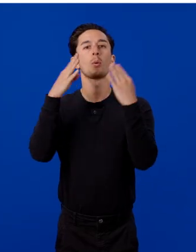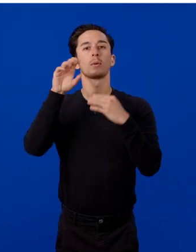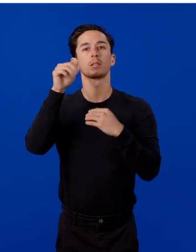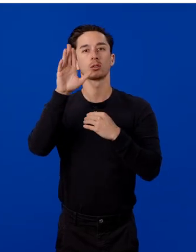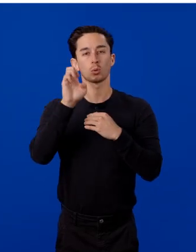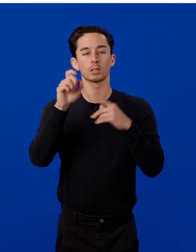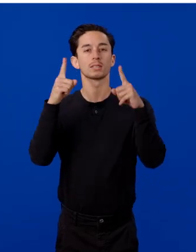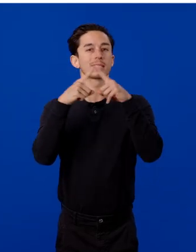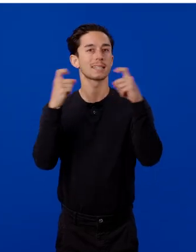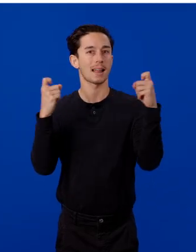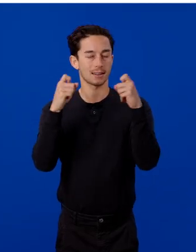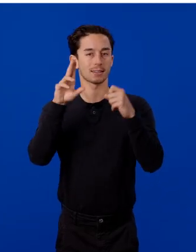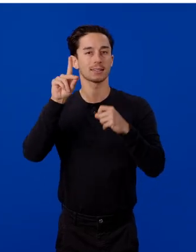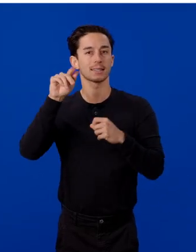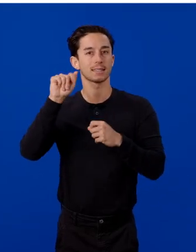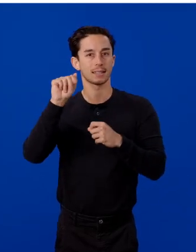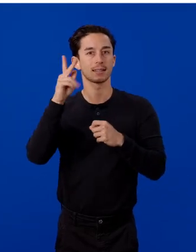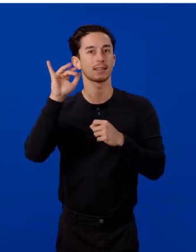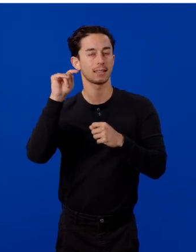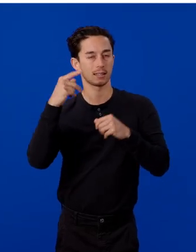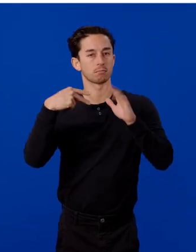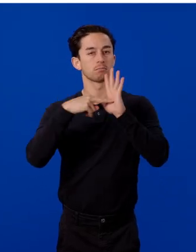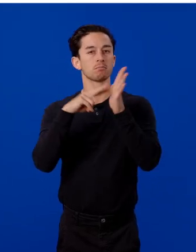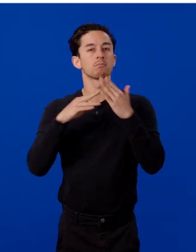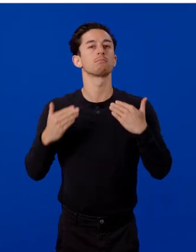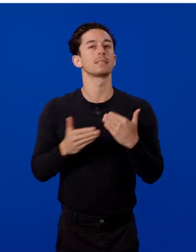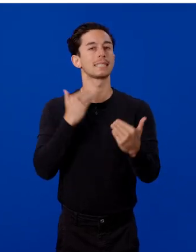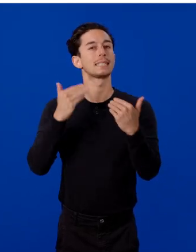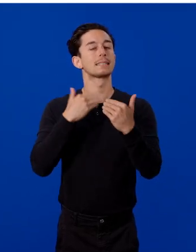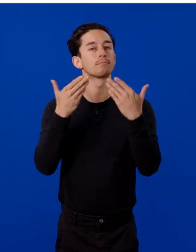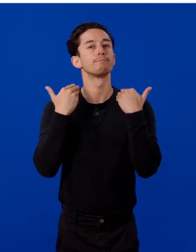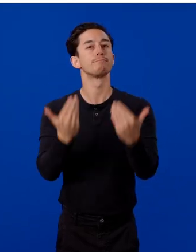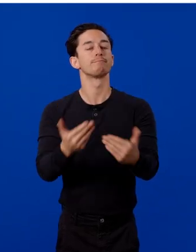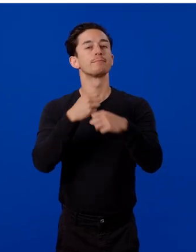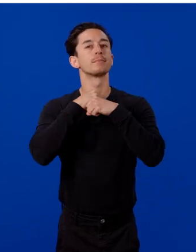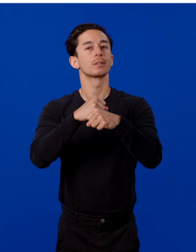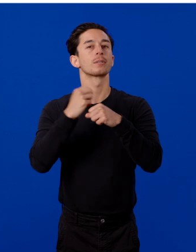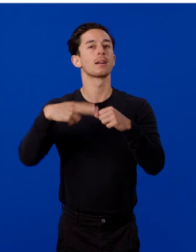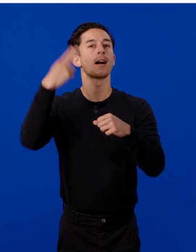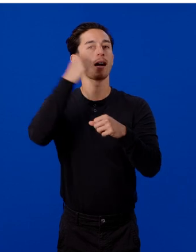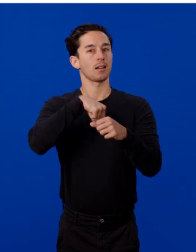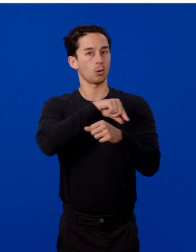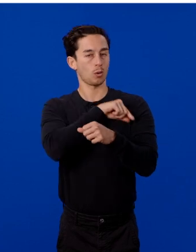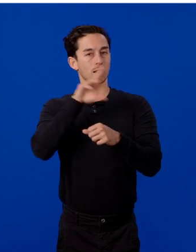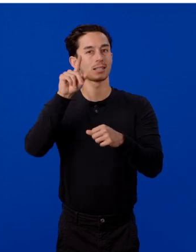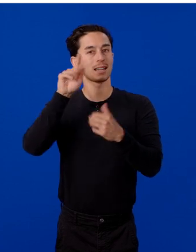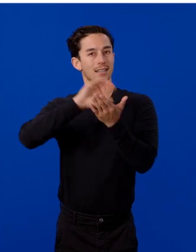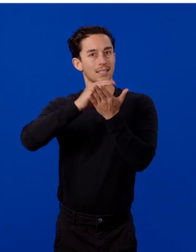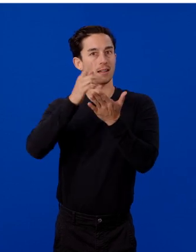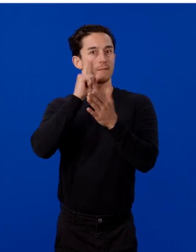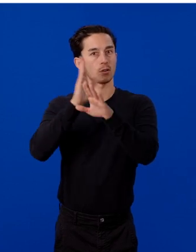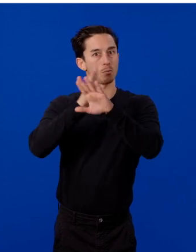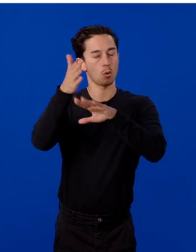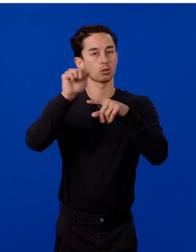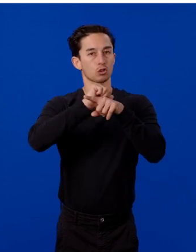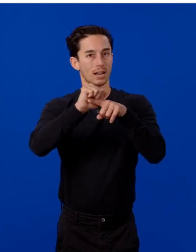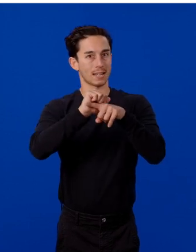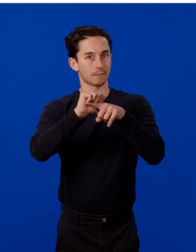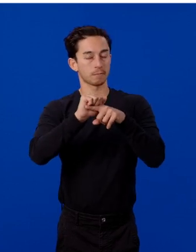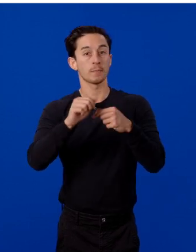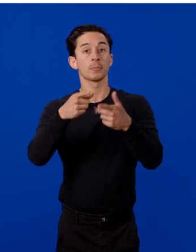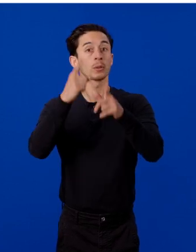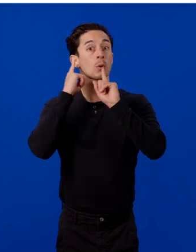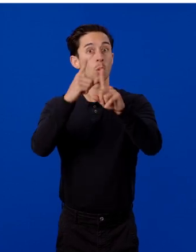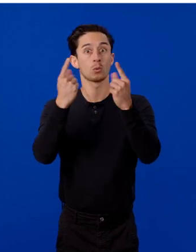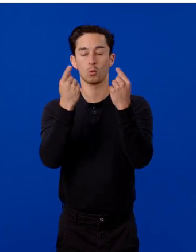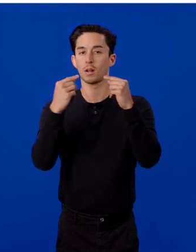synthetic data kit that makes it very easy to generate high quality datasets for post-training. The goal is to